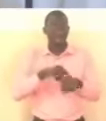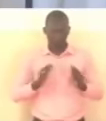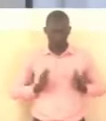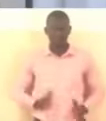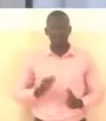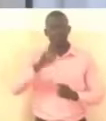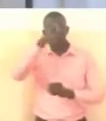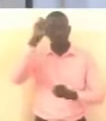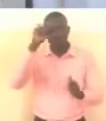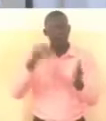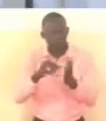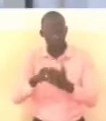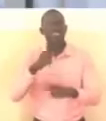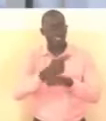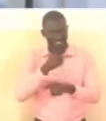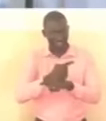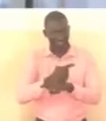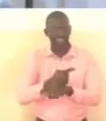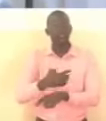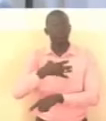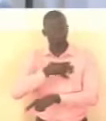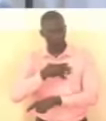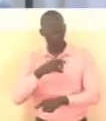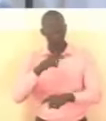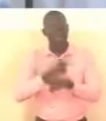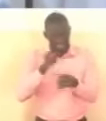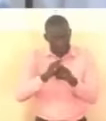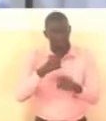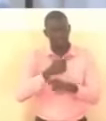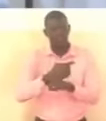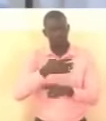of quality workforce that the gambia deserves